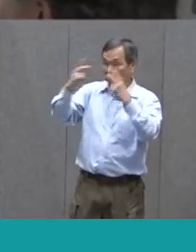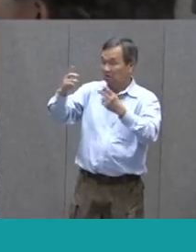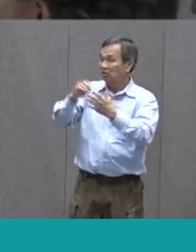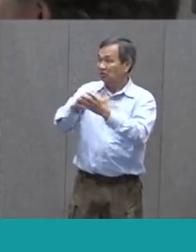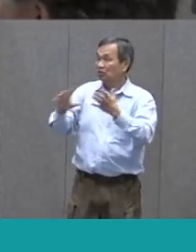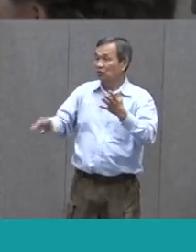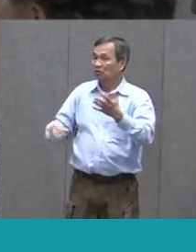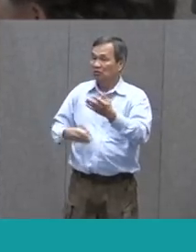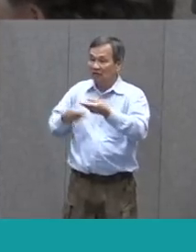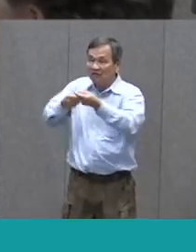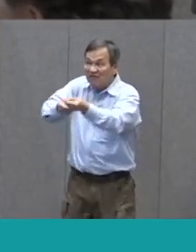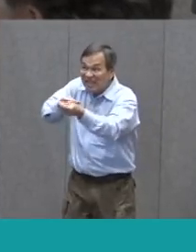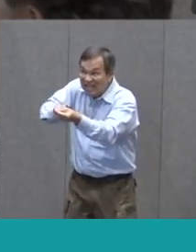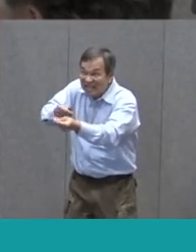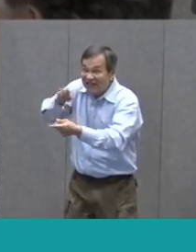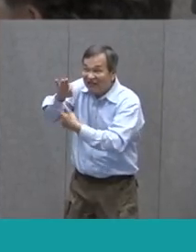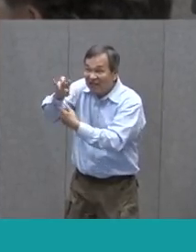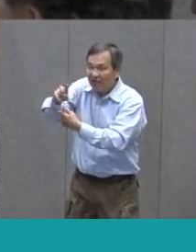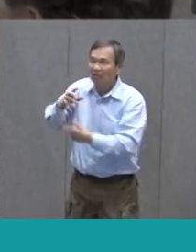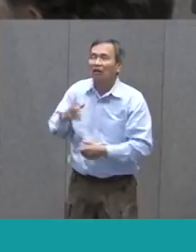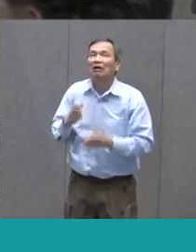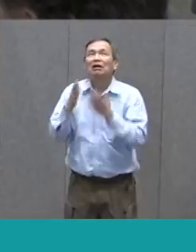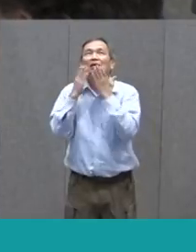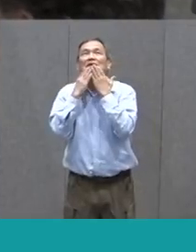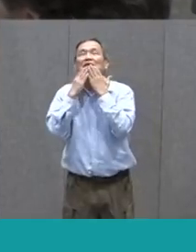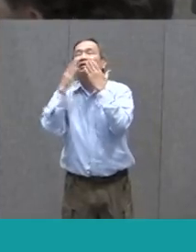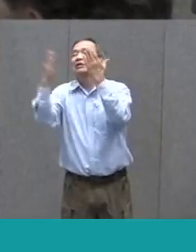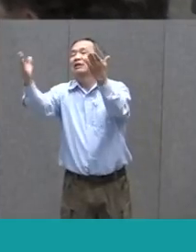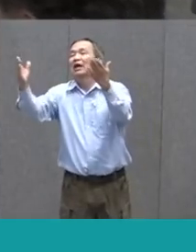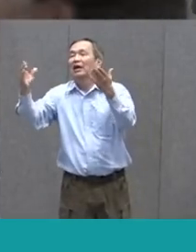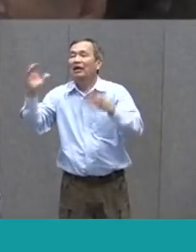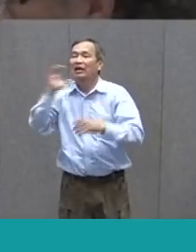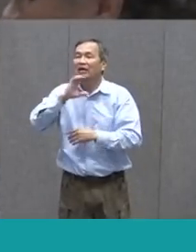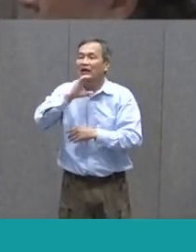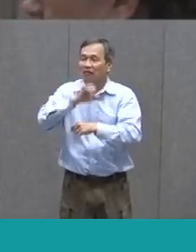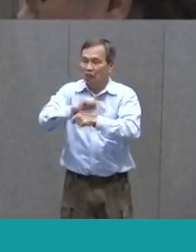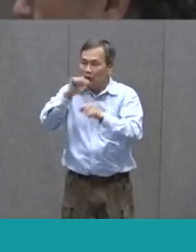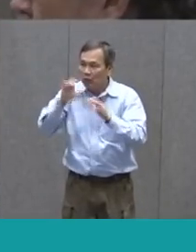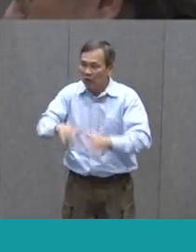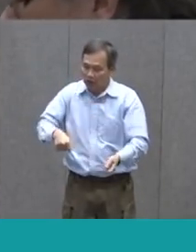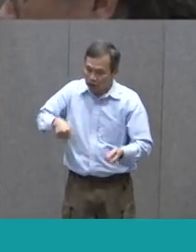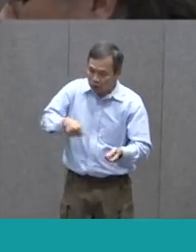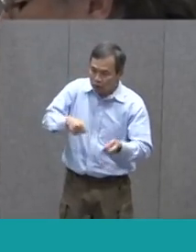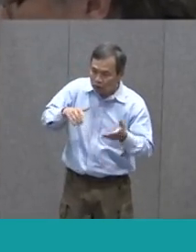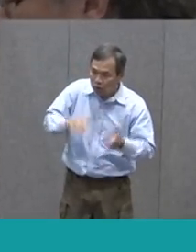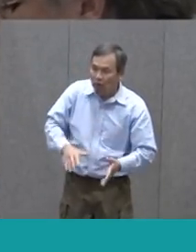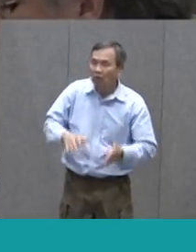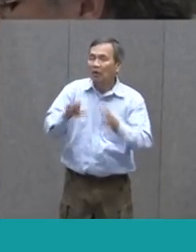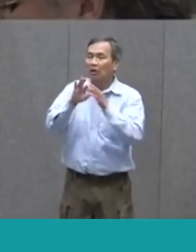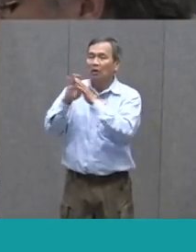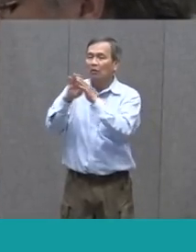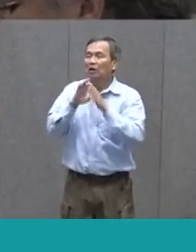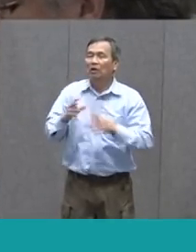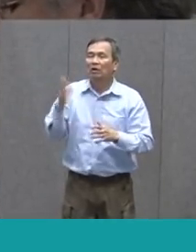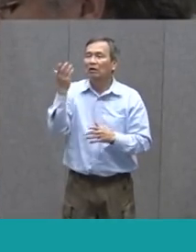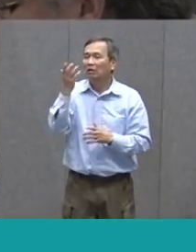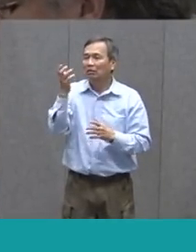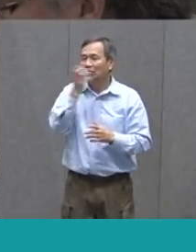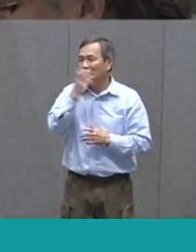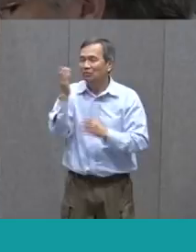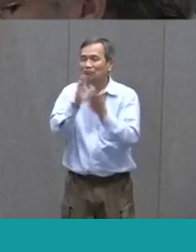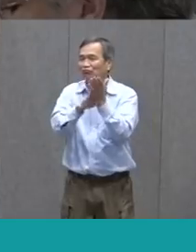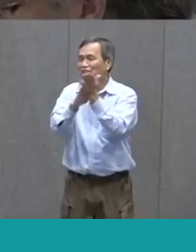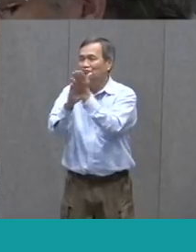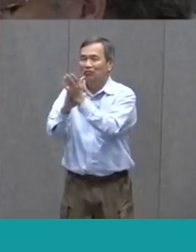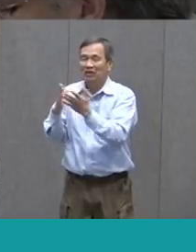and a huge shout-out to our cafeteria workers and our custodians and our administrators that have been part of